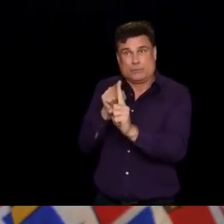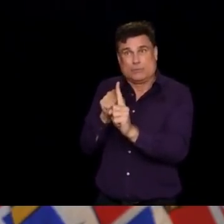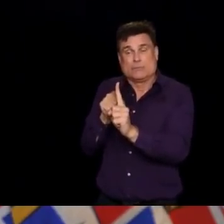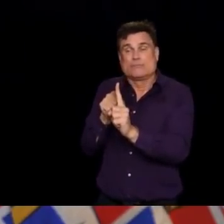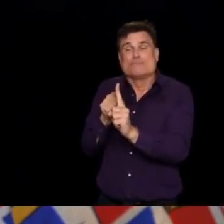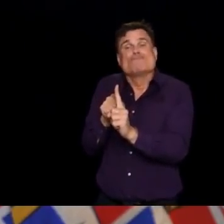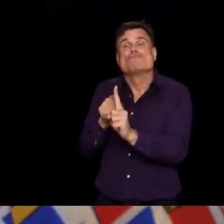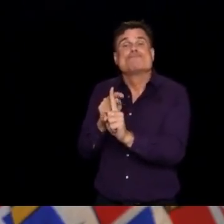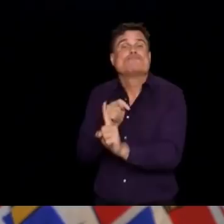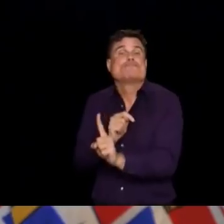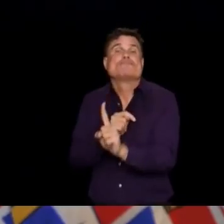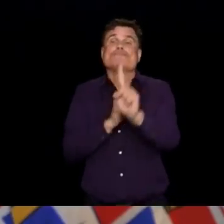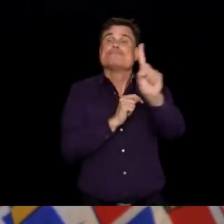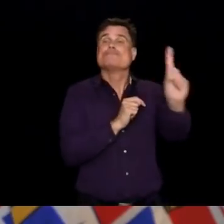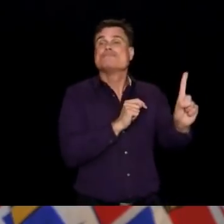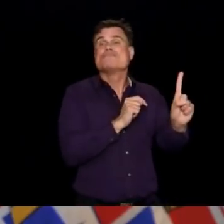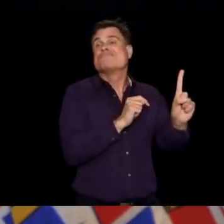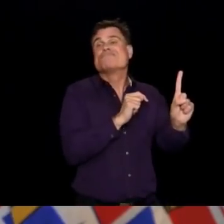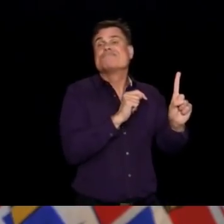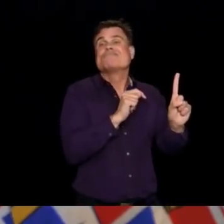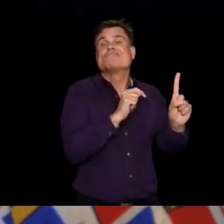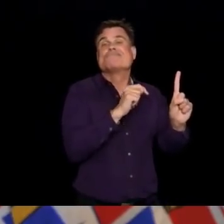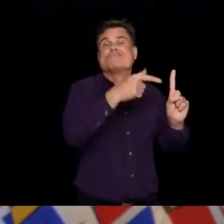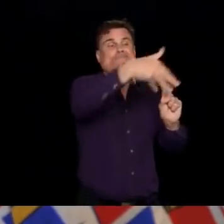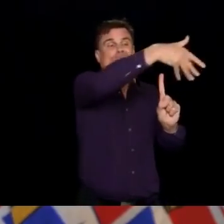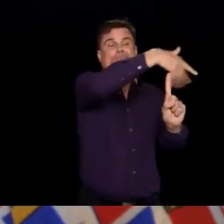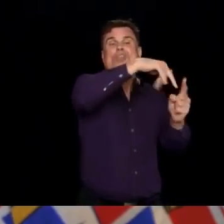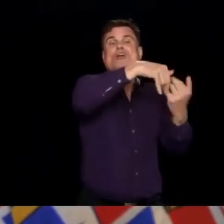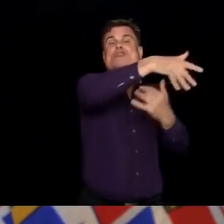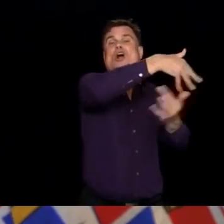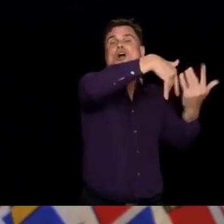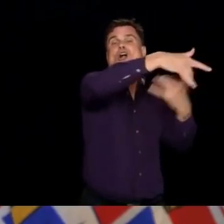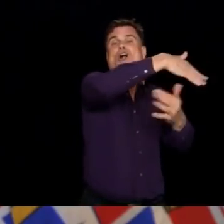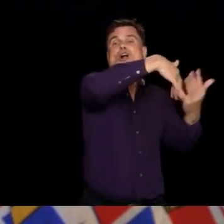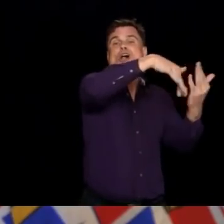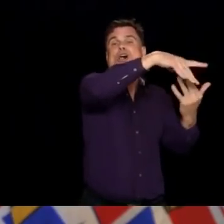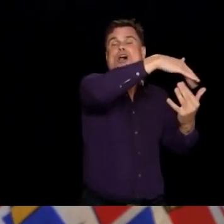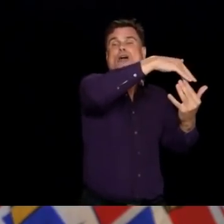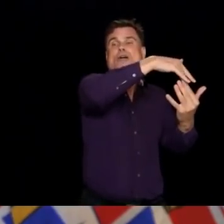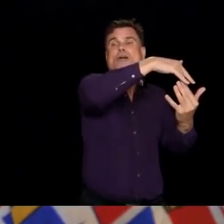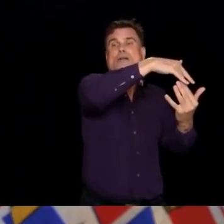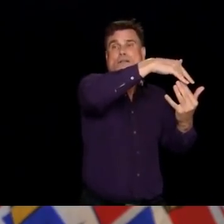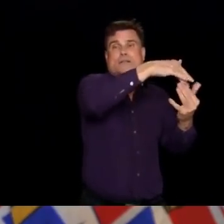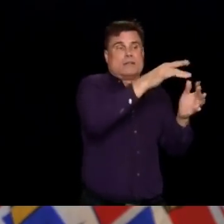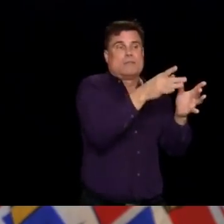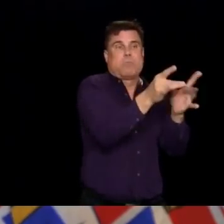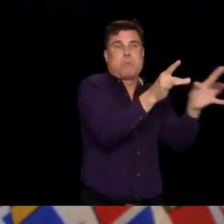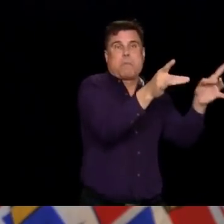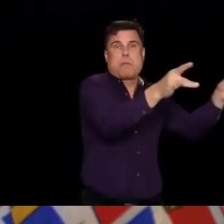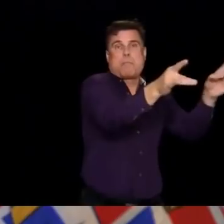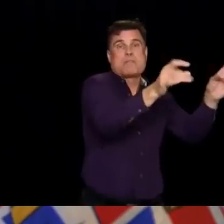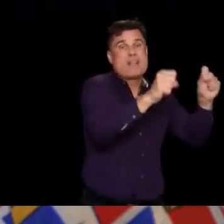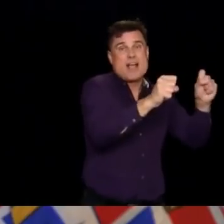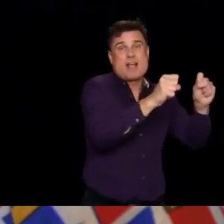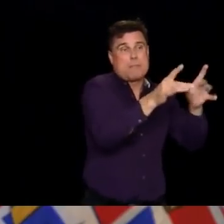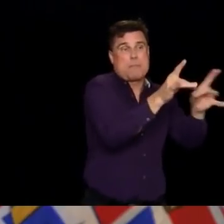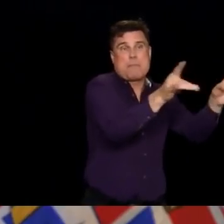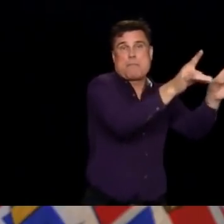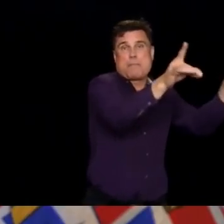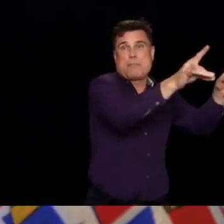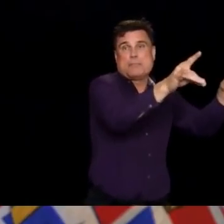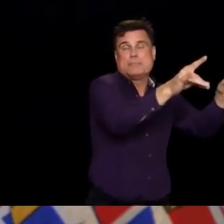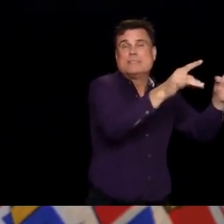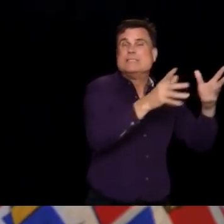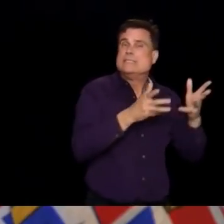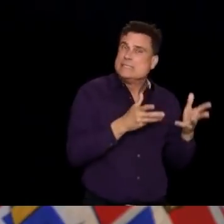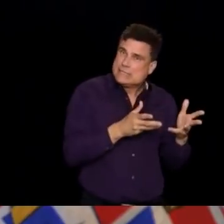environment, in closed environment, with poor ventilation, with lots of people, we get very rapid explosive outbreaks. So it is